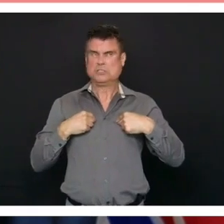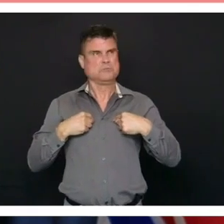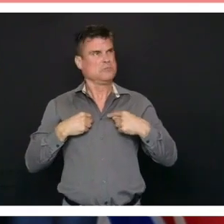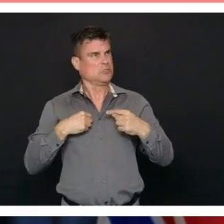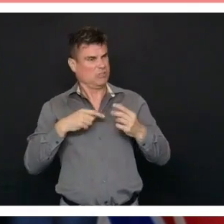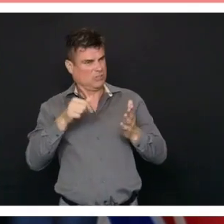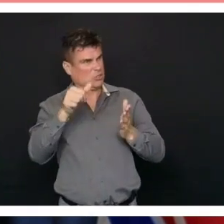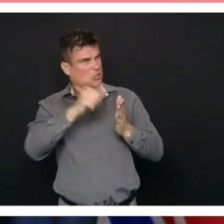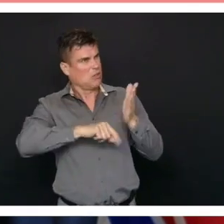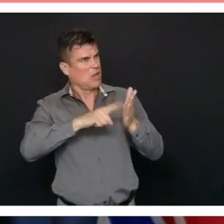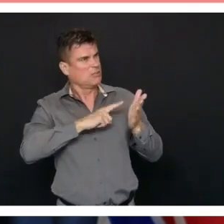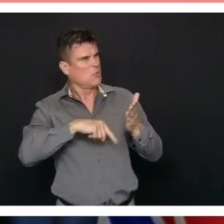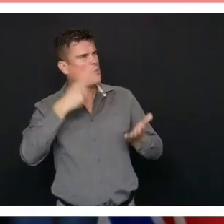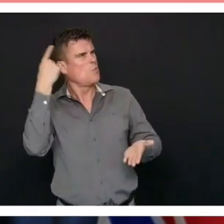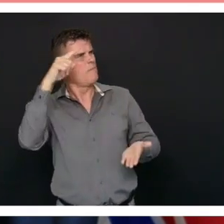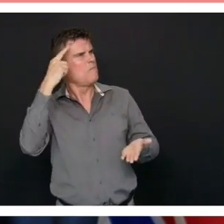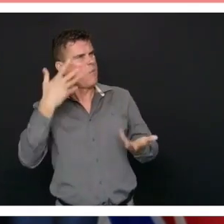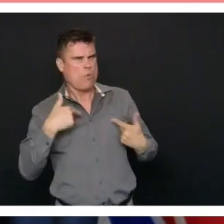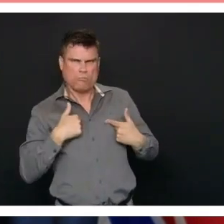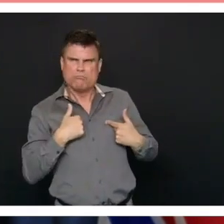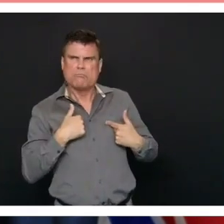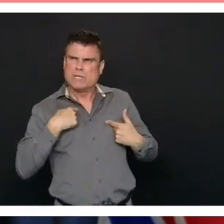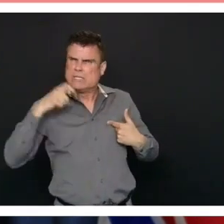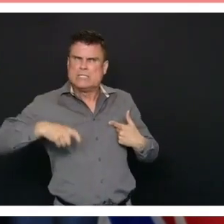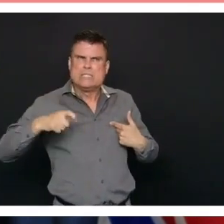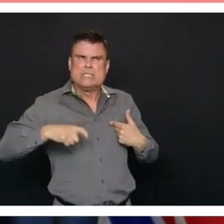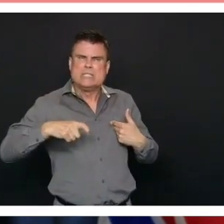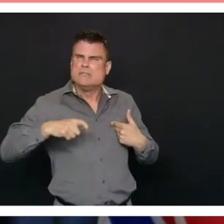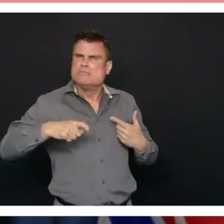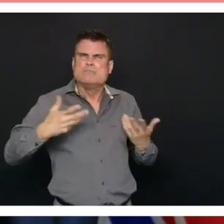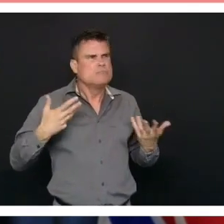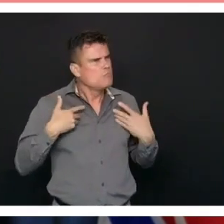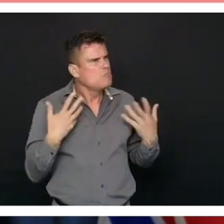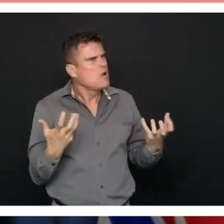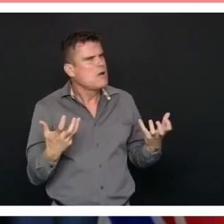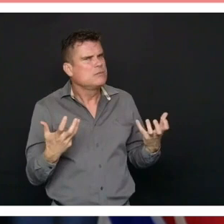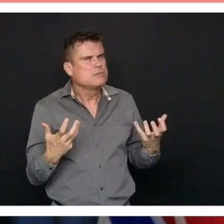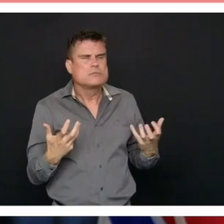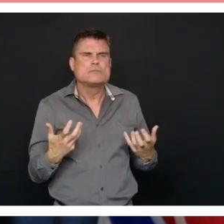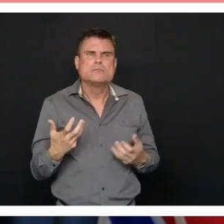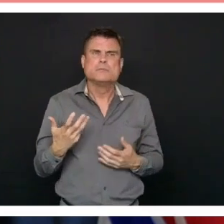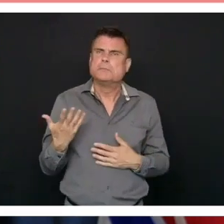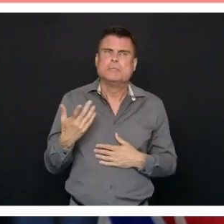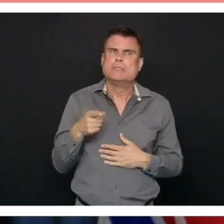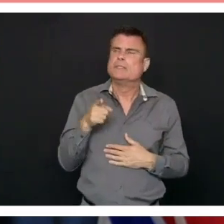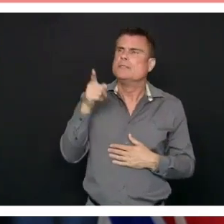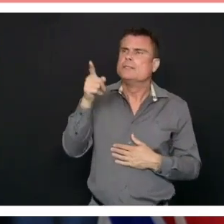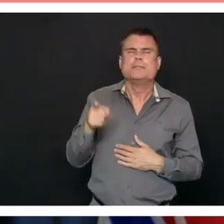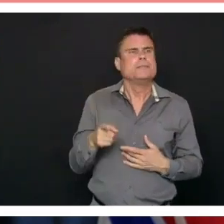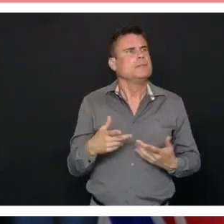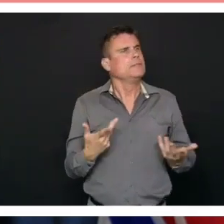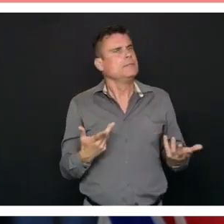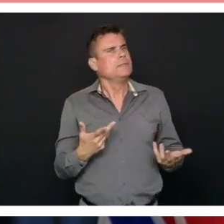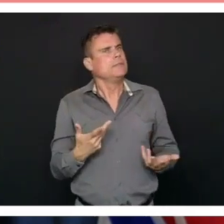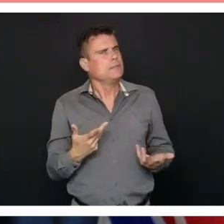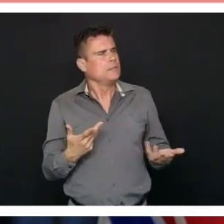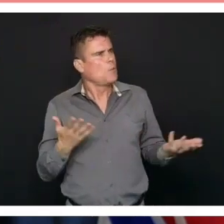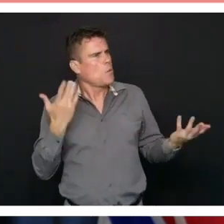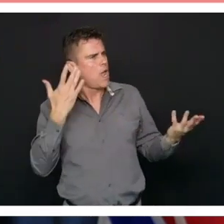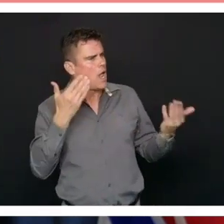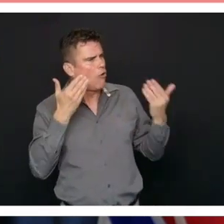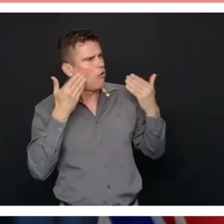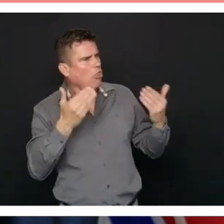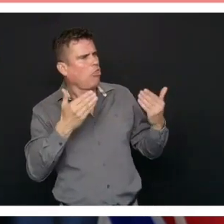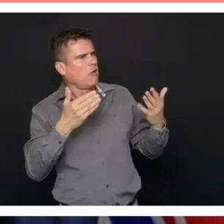address people who are wondering if it was the right call to do it in the way that you did given the space that we've had